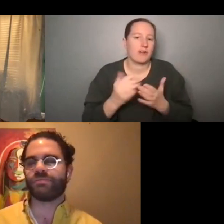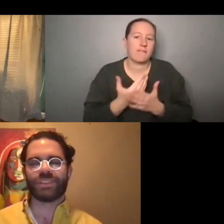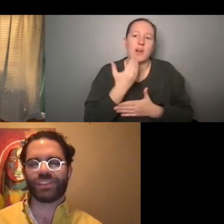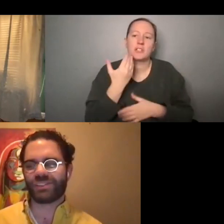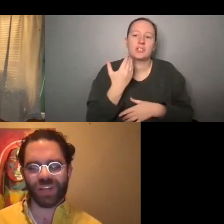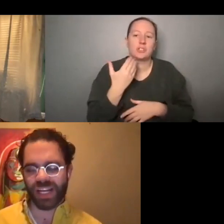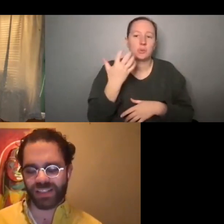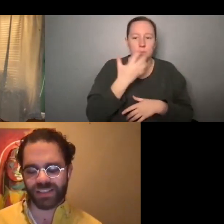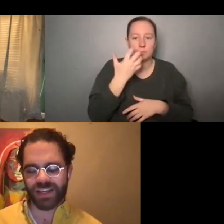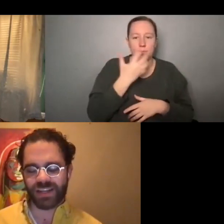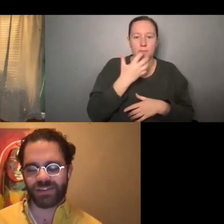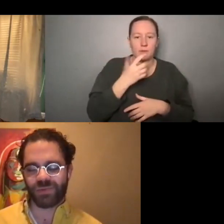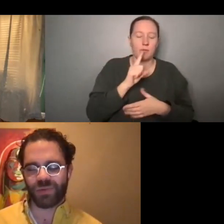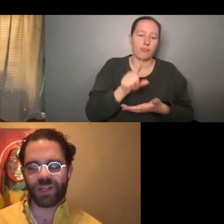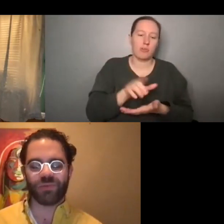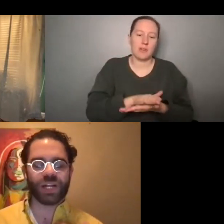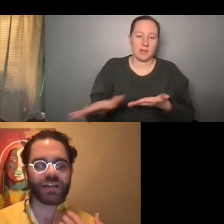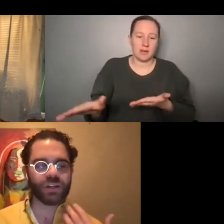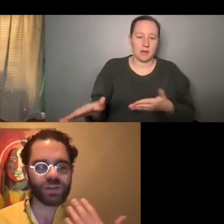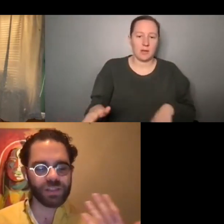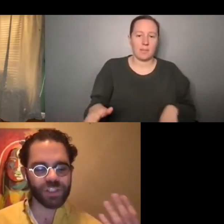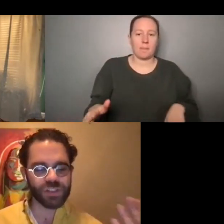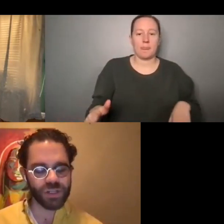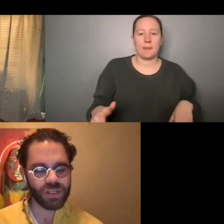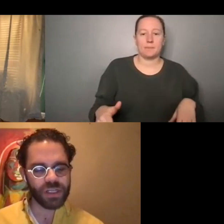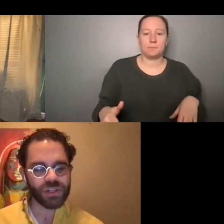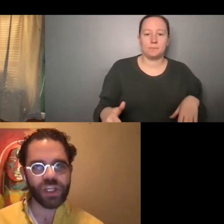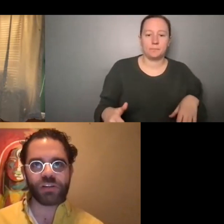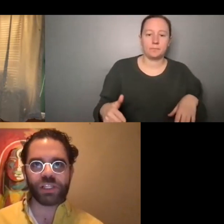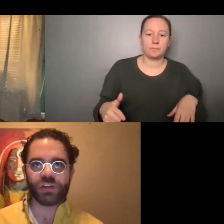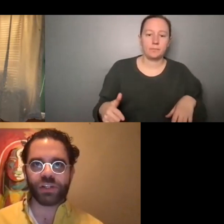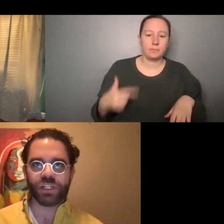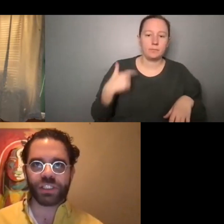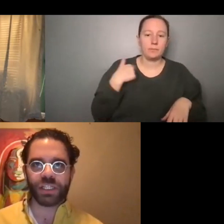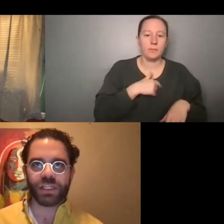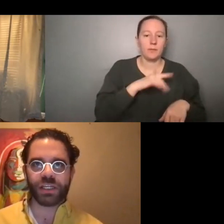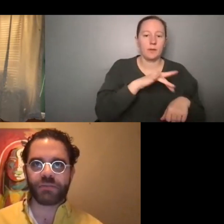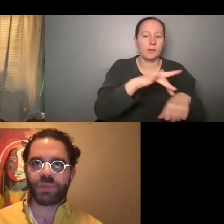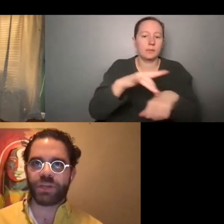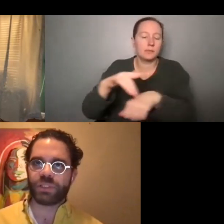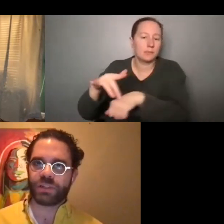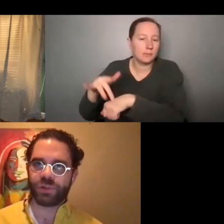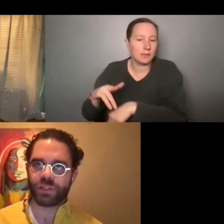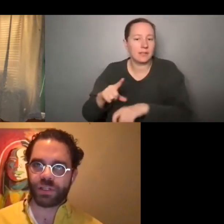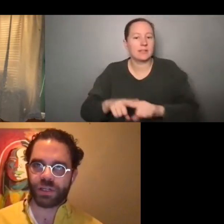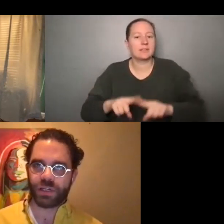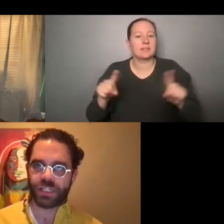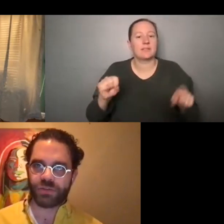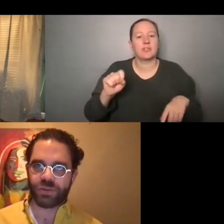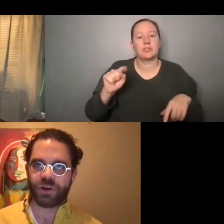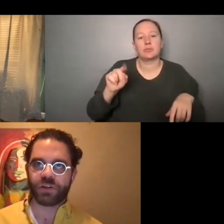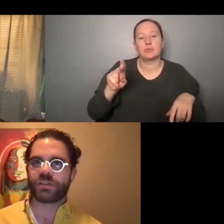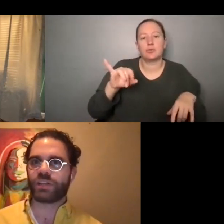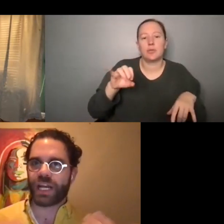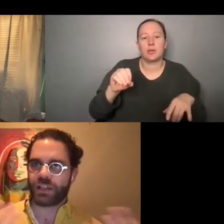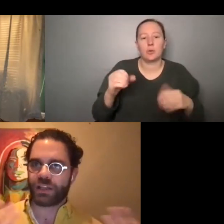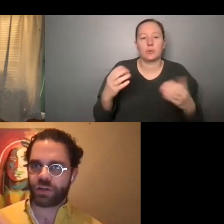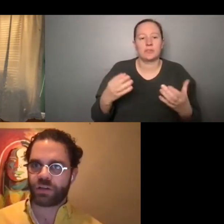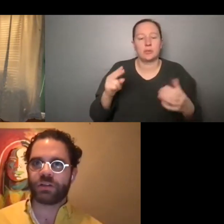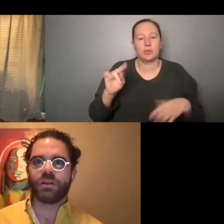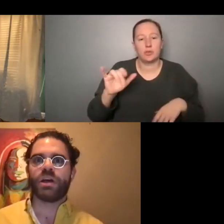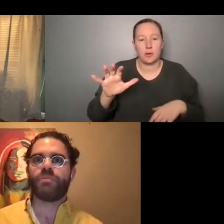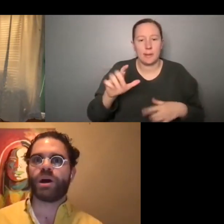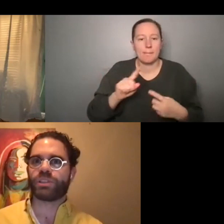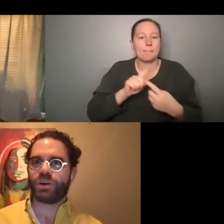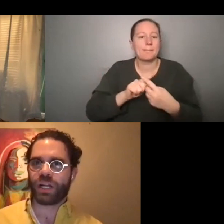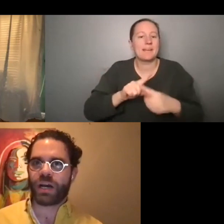just so nice. And we, we got to go to different studios here in New York City and meet with different, uh, industry folks and kind of